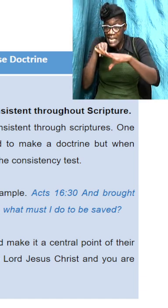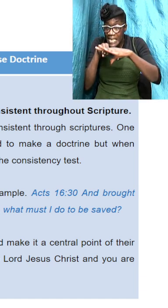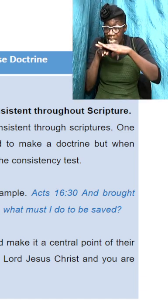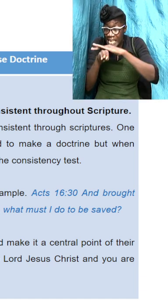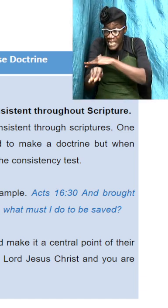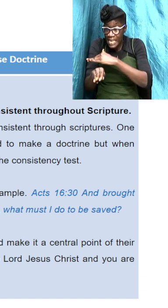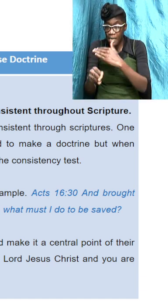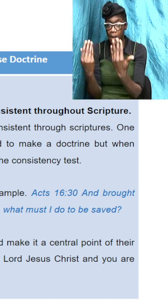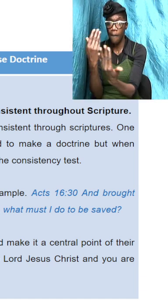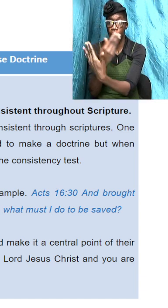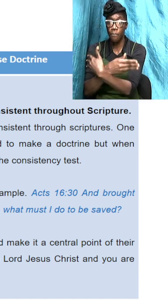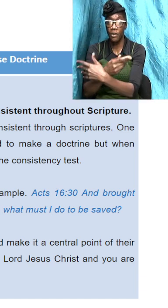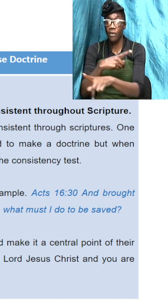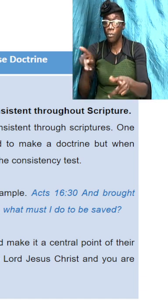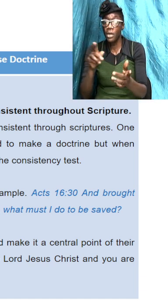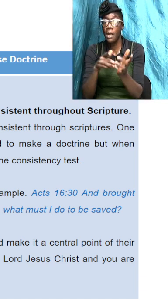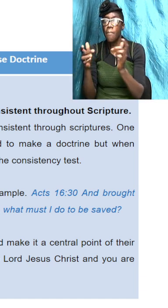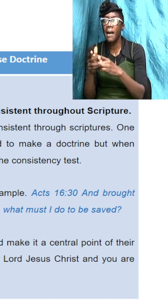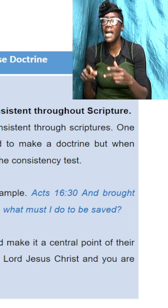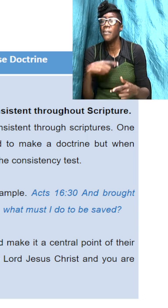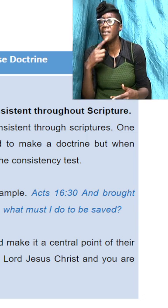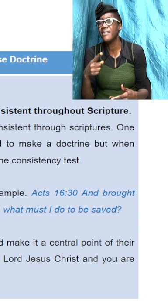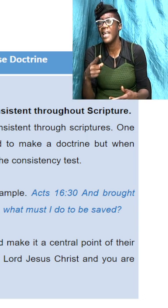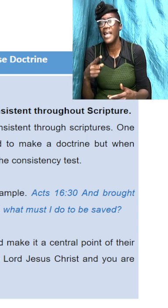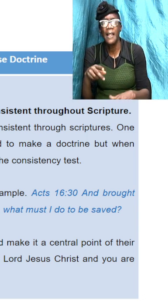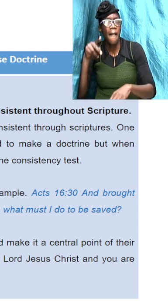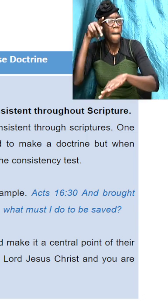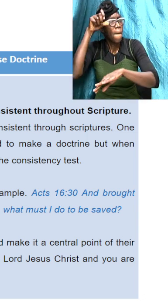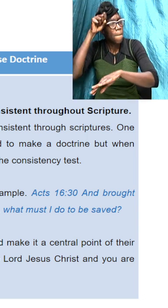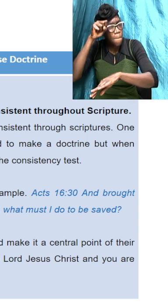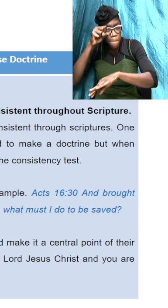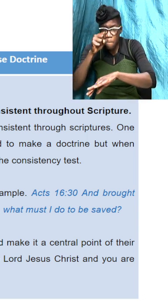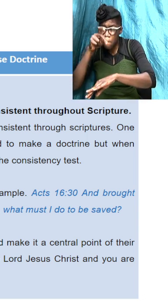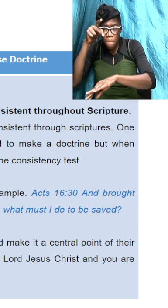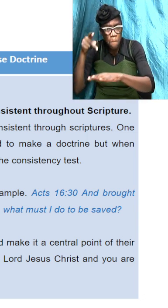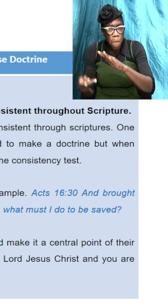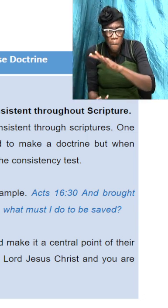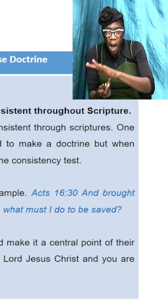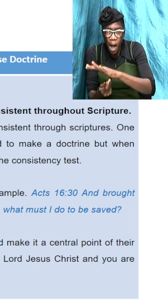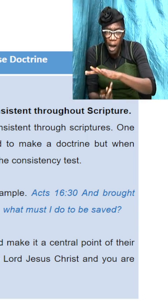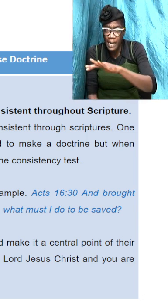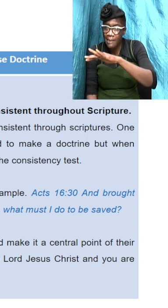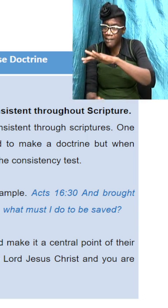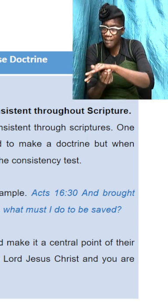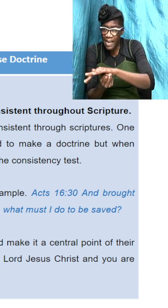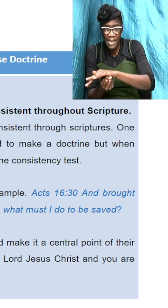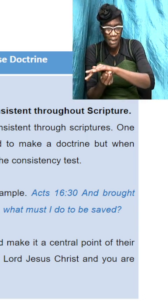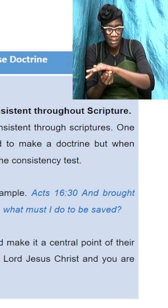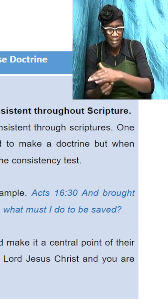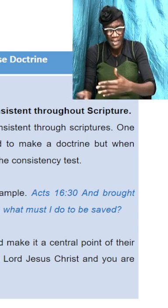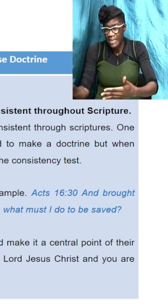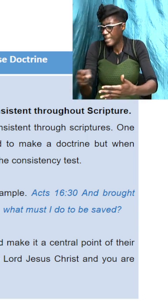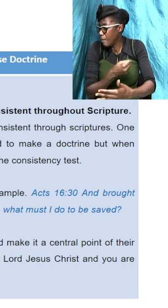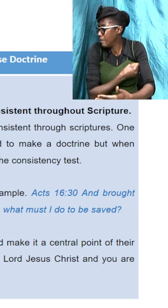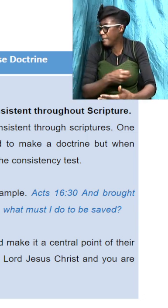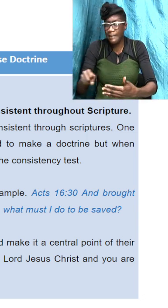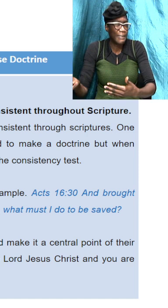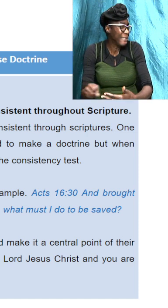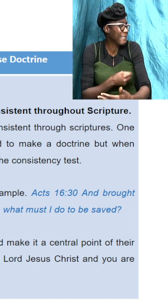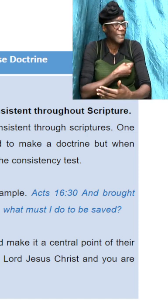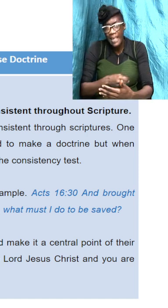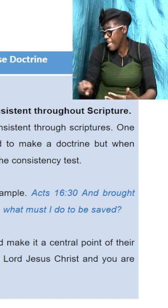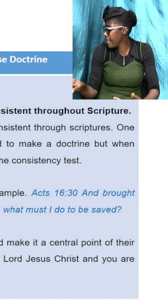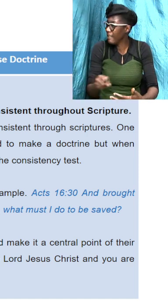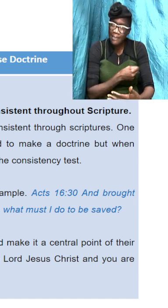but the Bible said Paul and Silas sang prayed and sang praises and while they prayed and sang praises there was a great